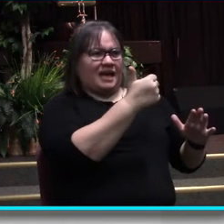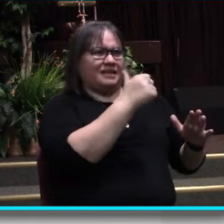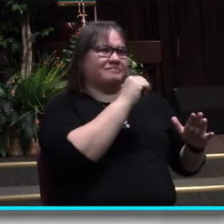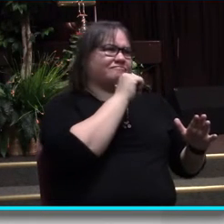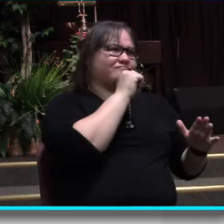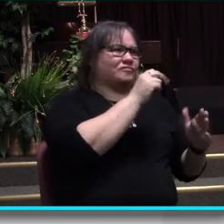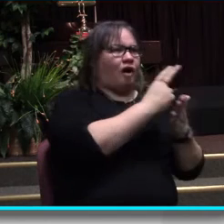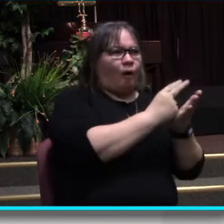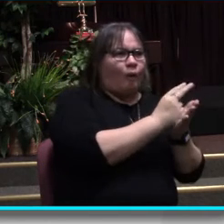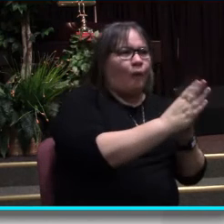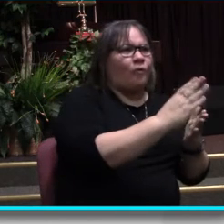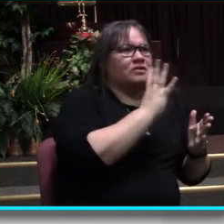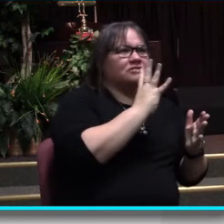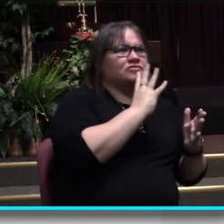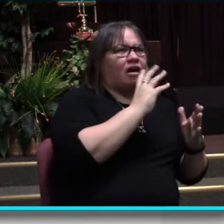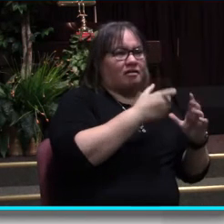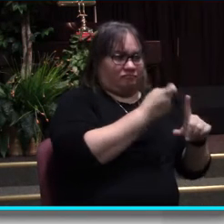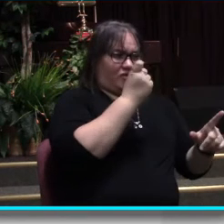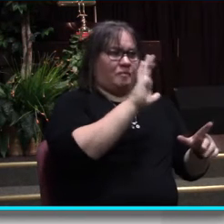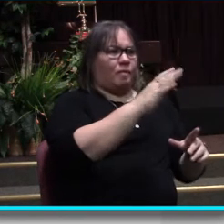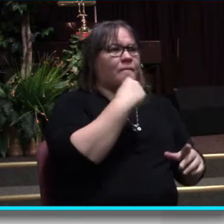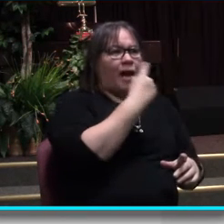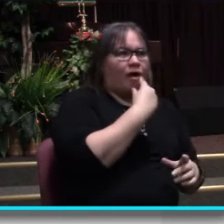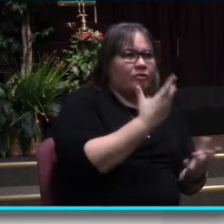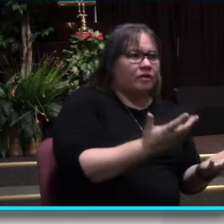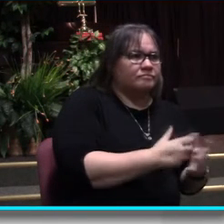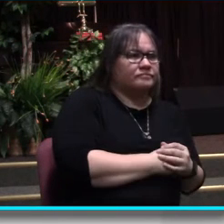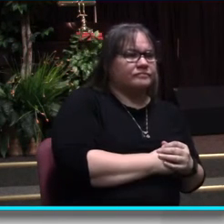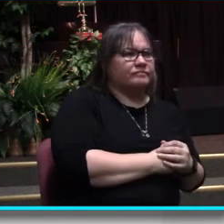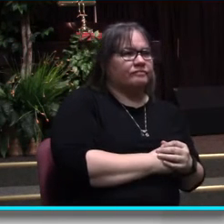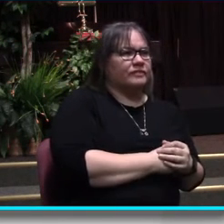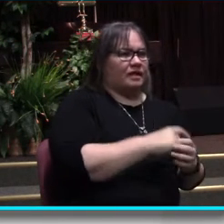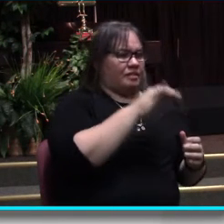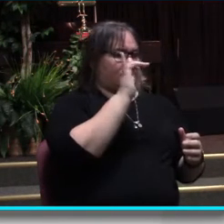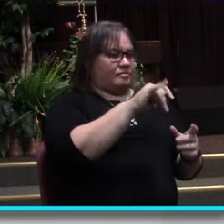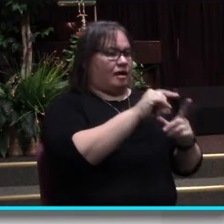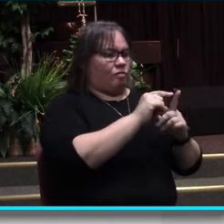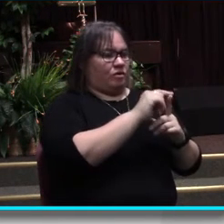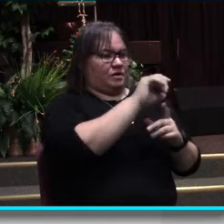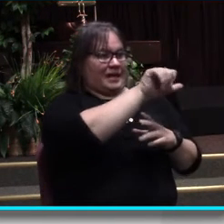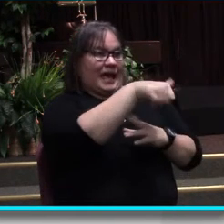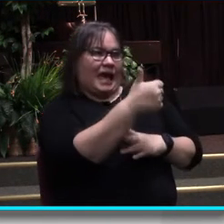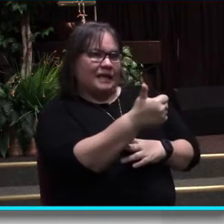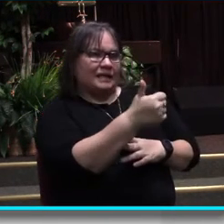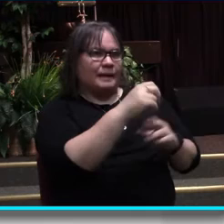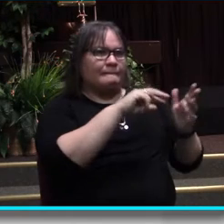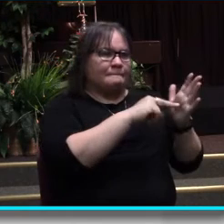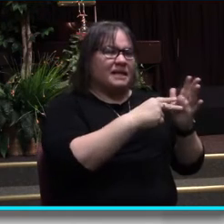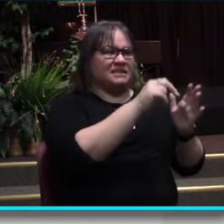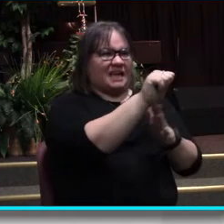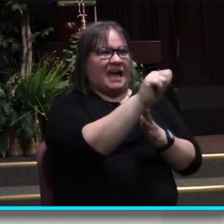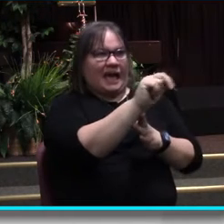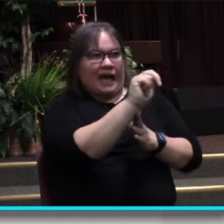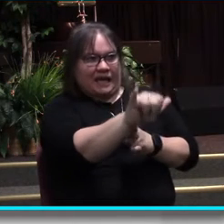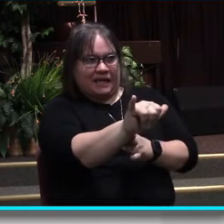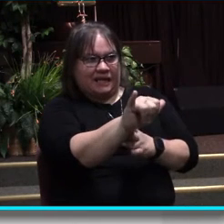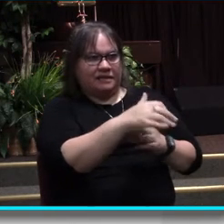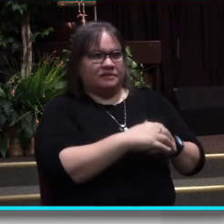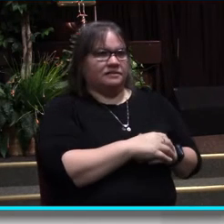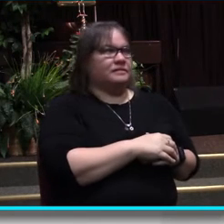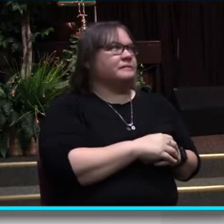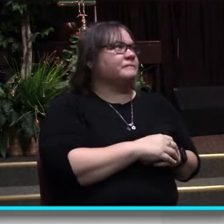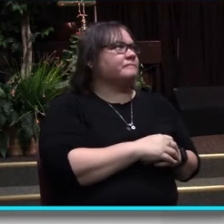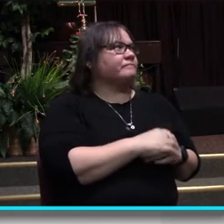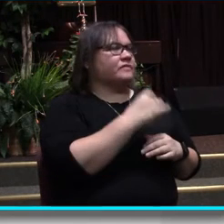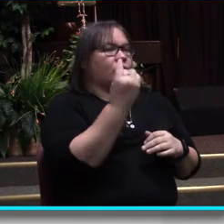come out of your mouth. When I researched this, that word any means any, but